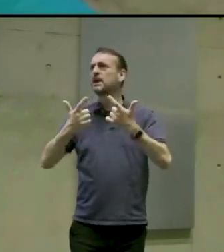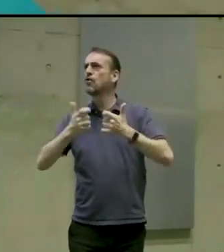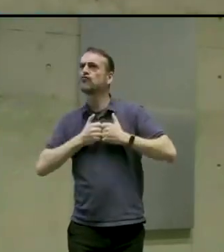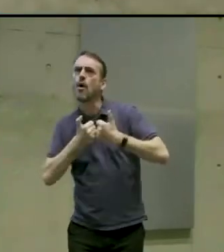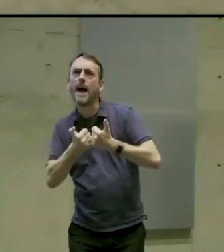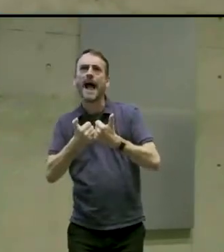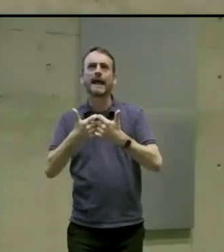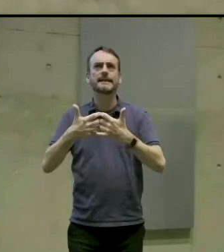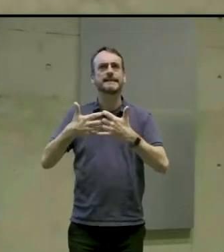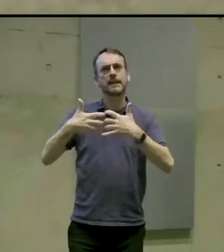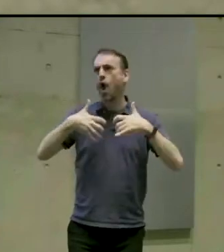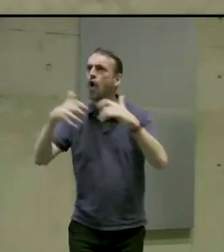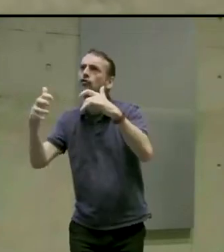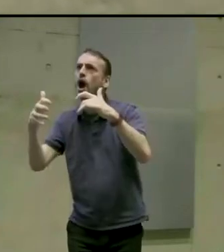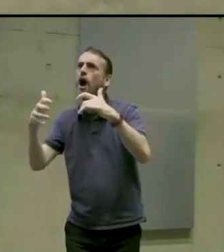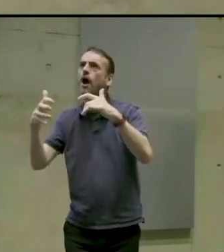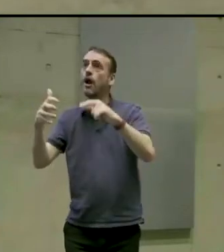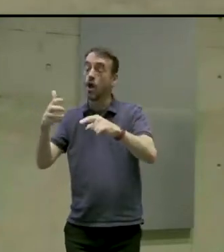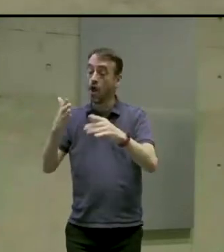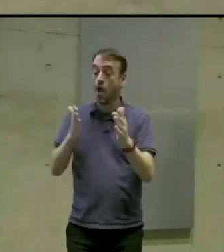tonality that gets lost.